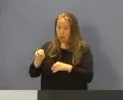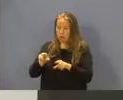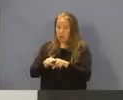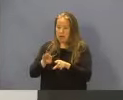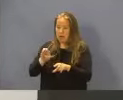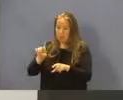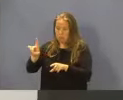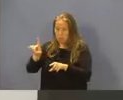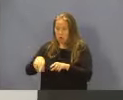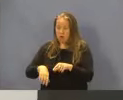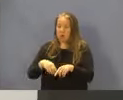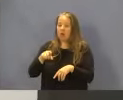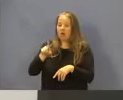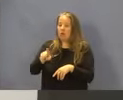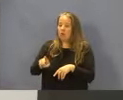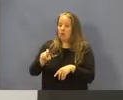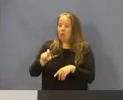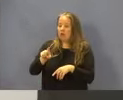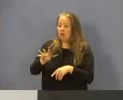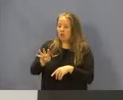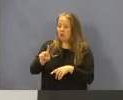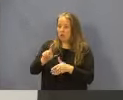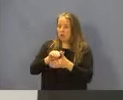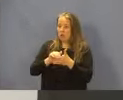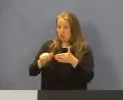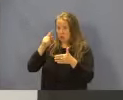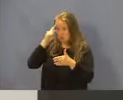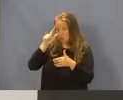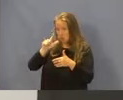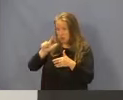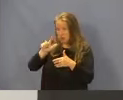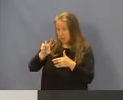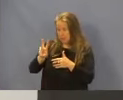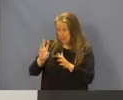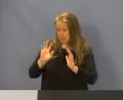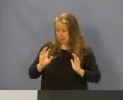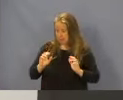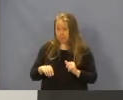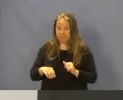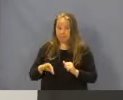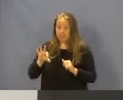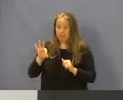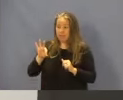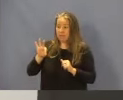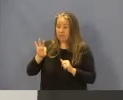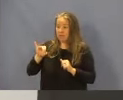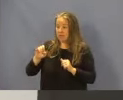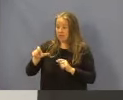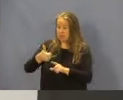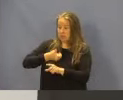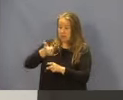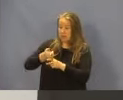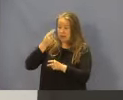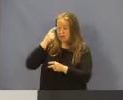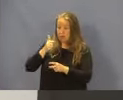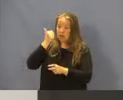state fiscal year 25 is $141.36. The fiscal impact of this per